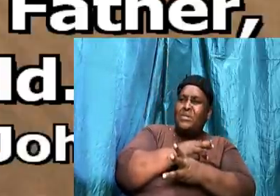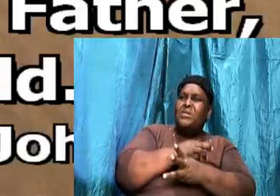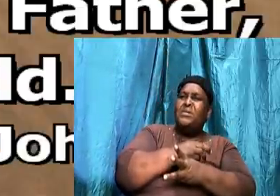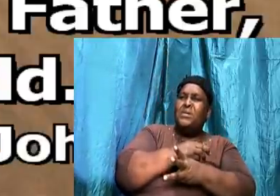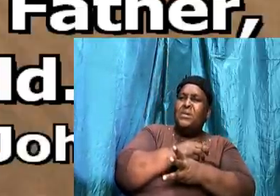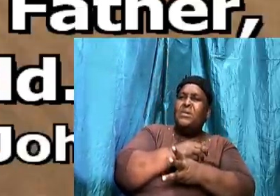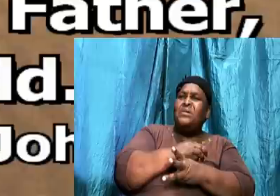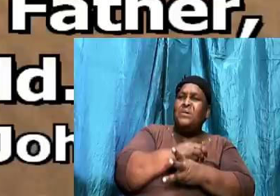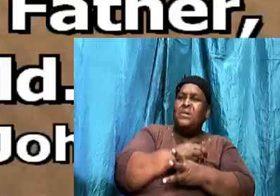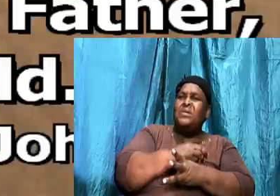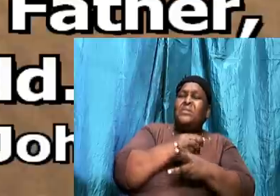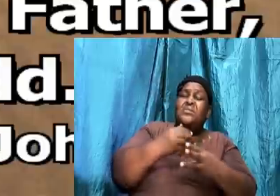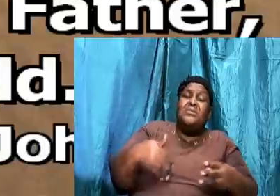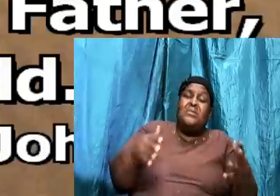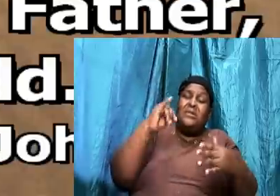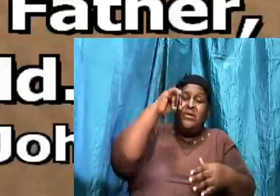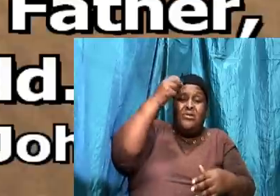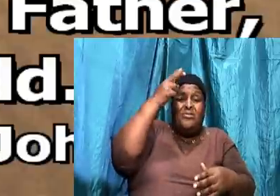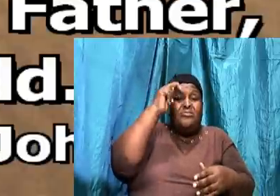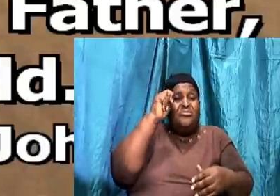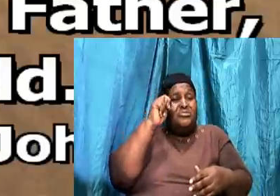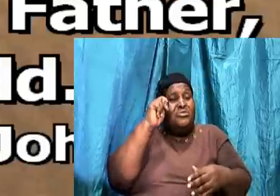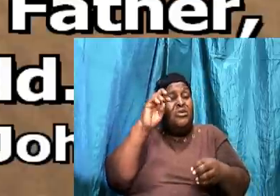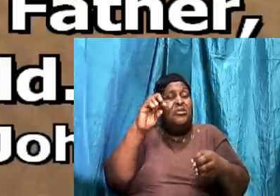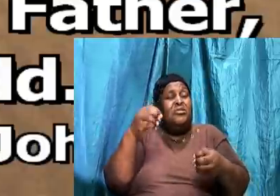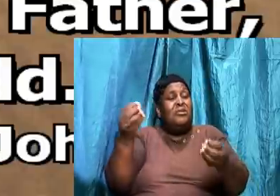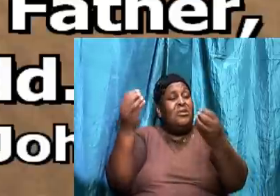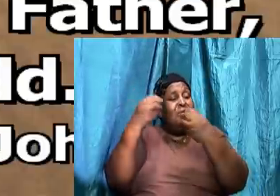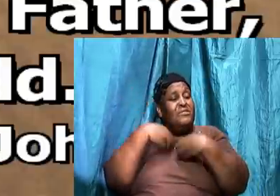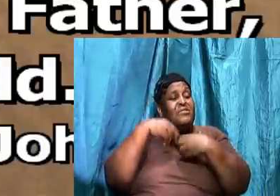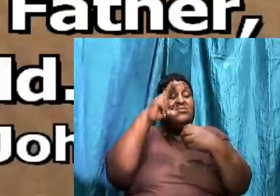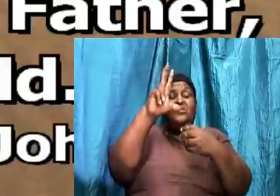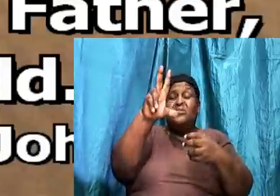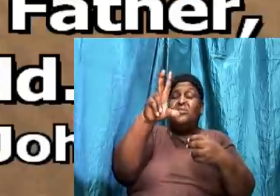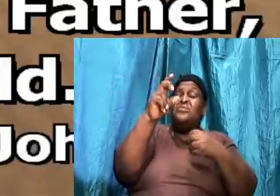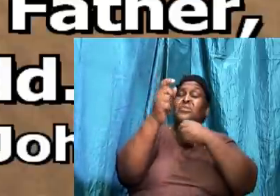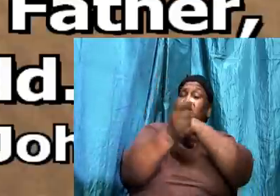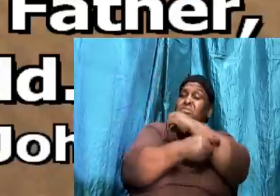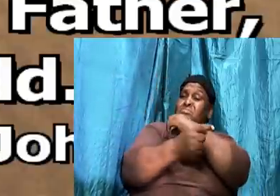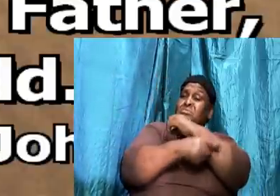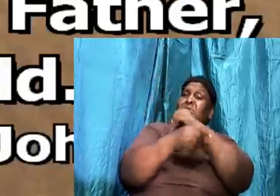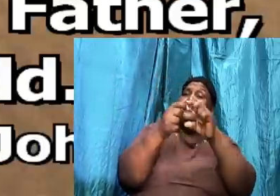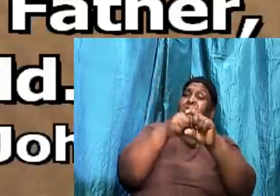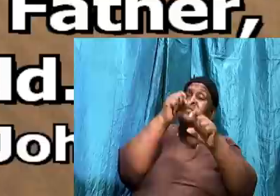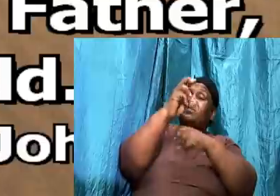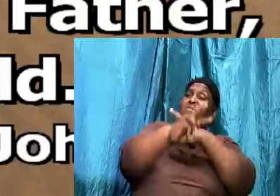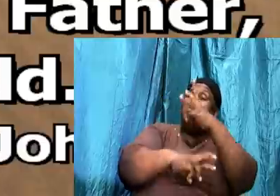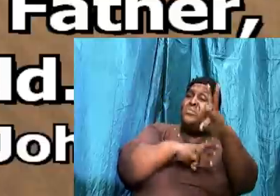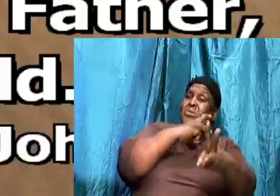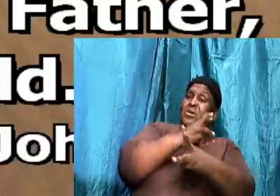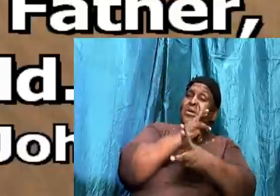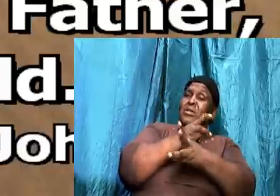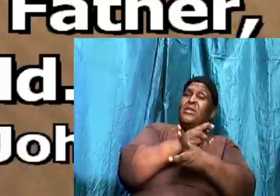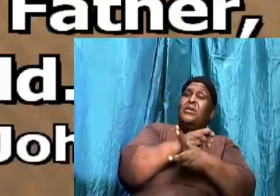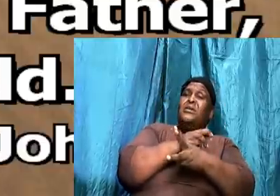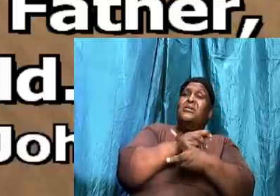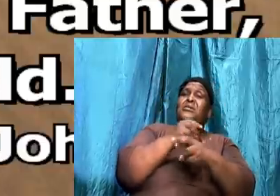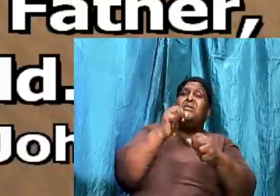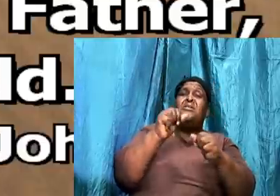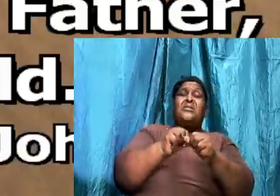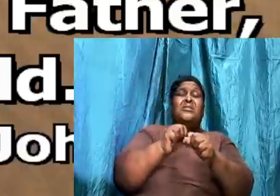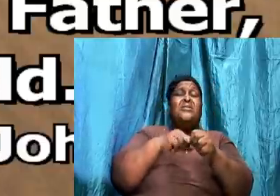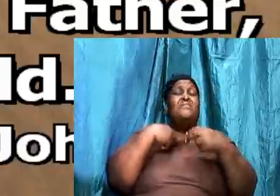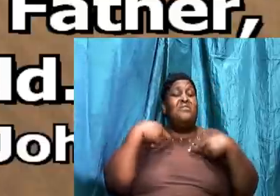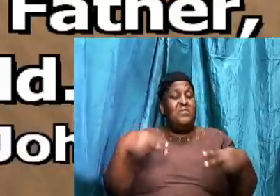Here John gives us. Three temptations. That are of the world. Every adult. Human. In